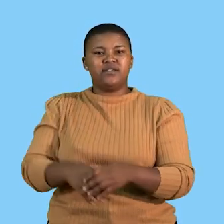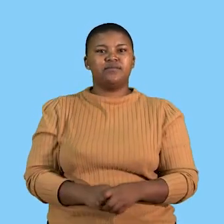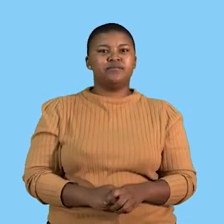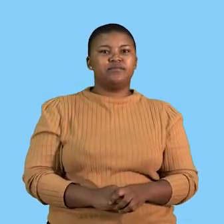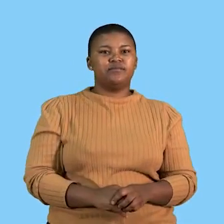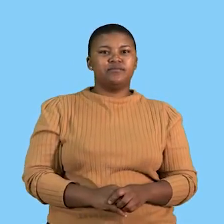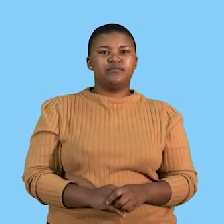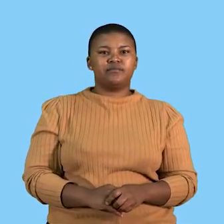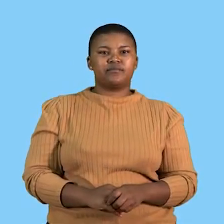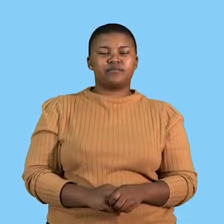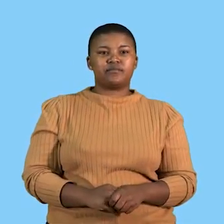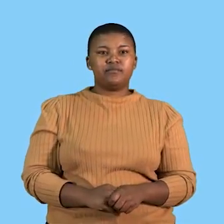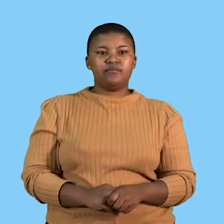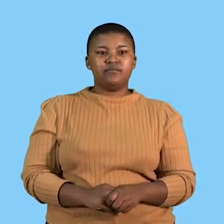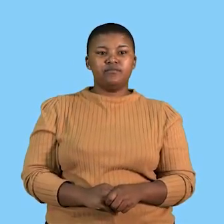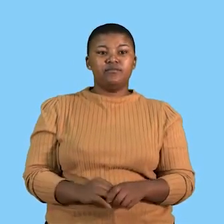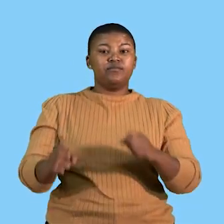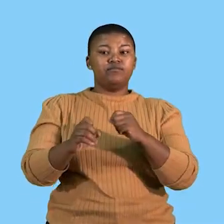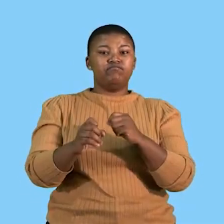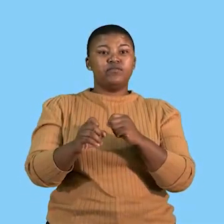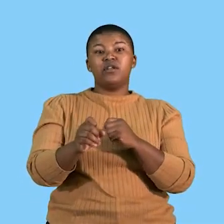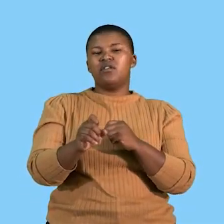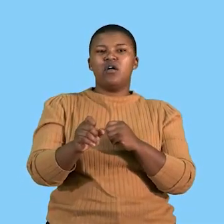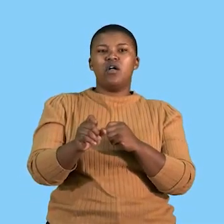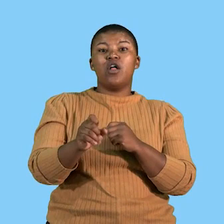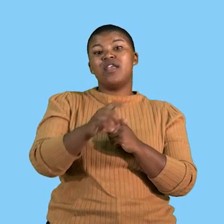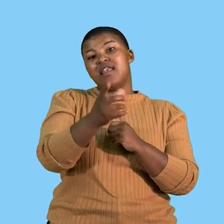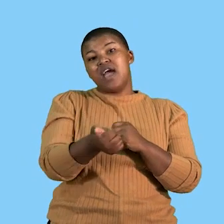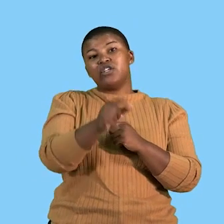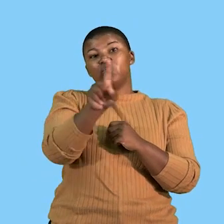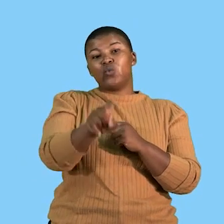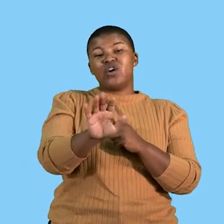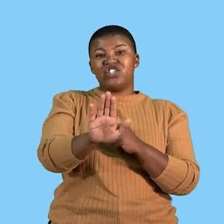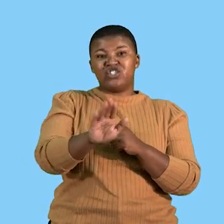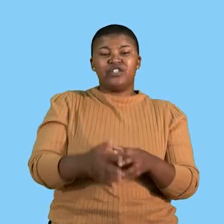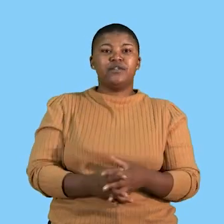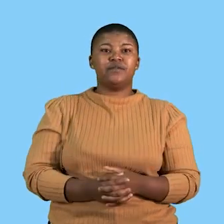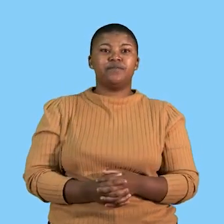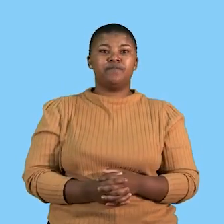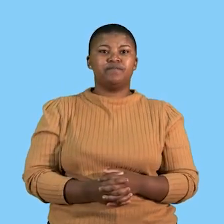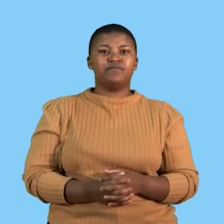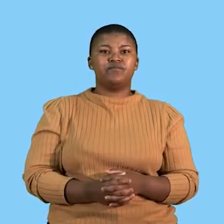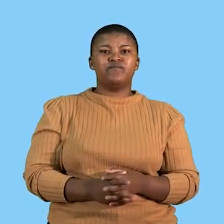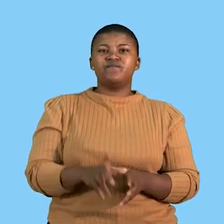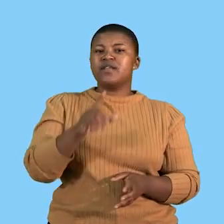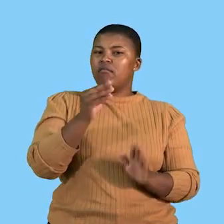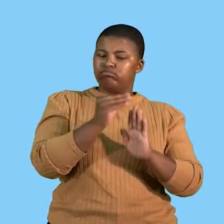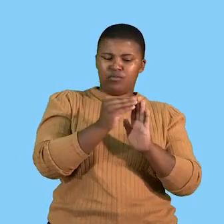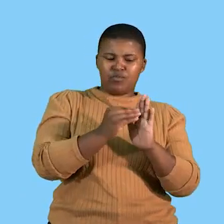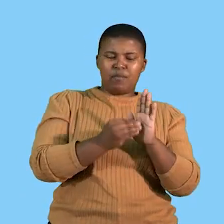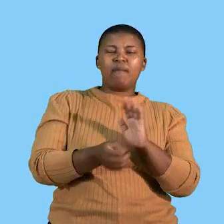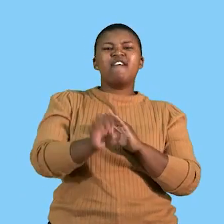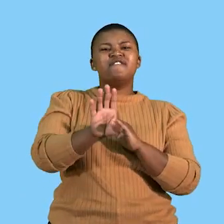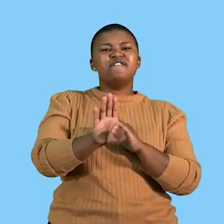of decisions they make. Now the last question. Now not the last, the next question rather, ask